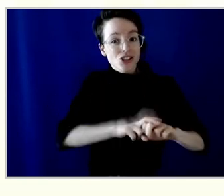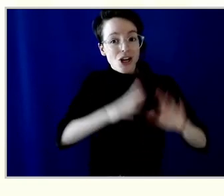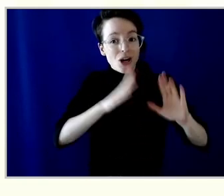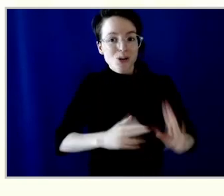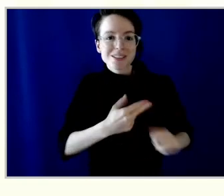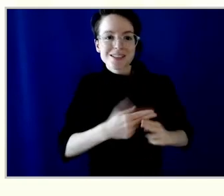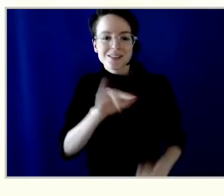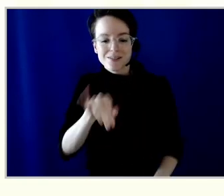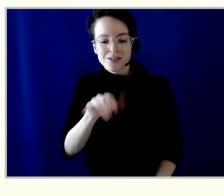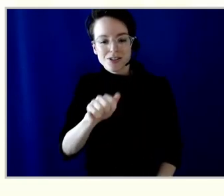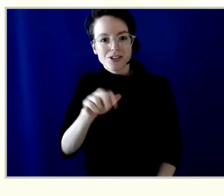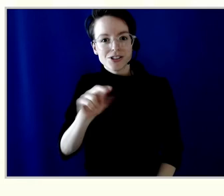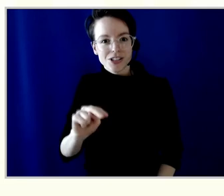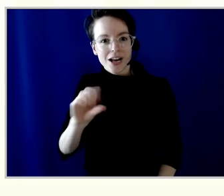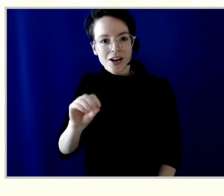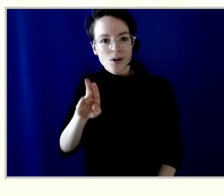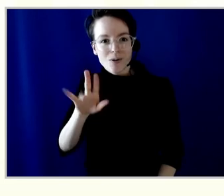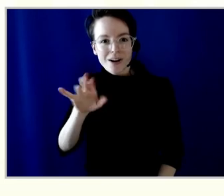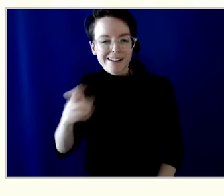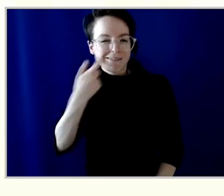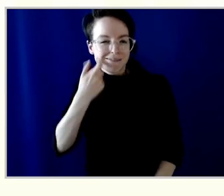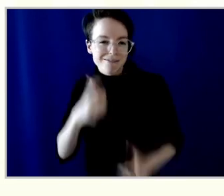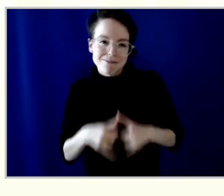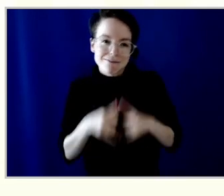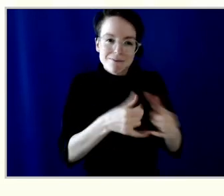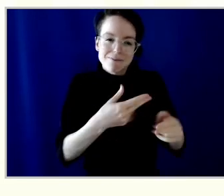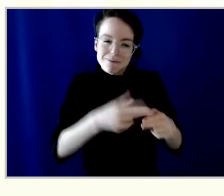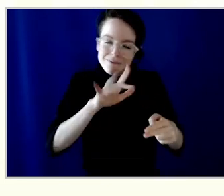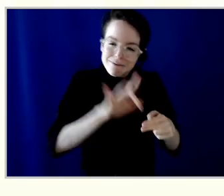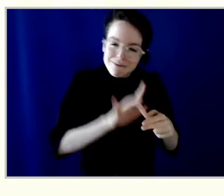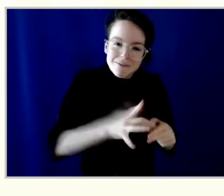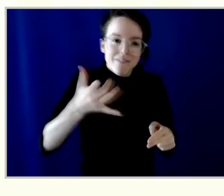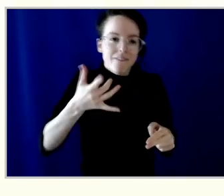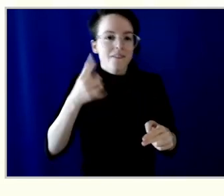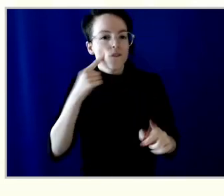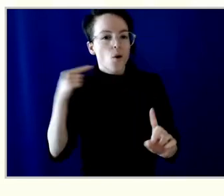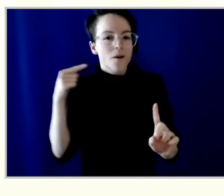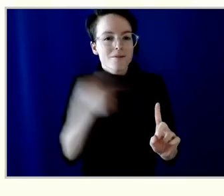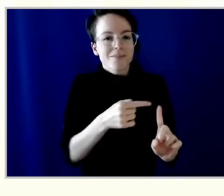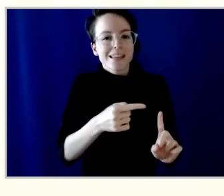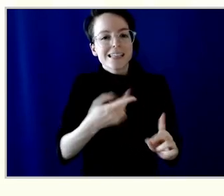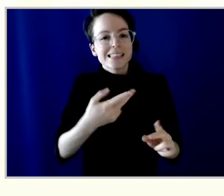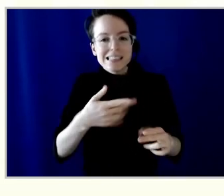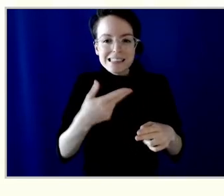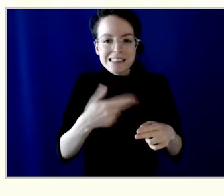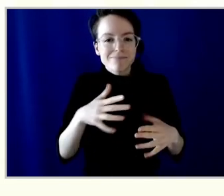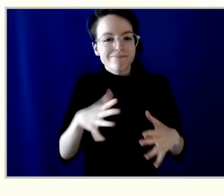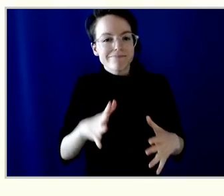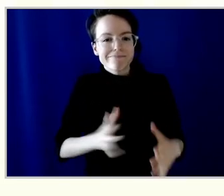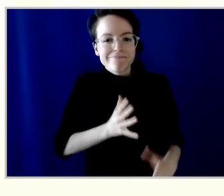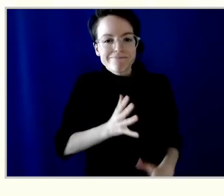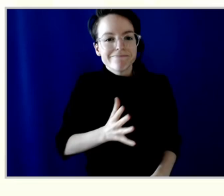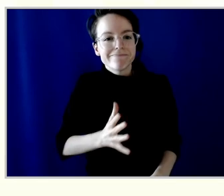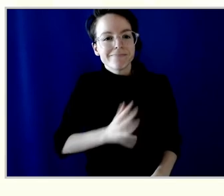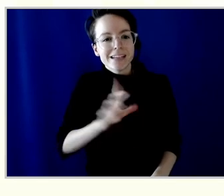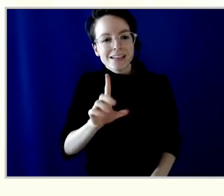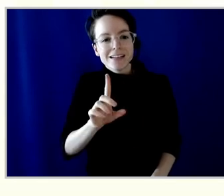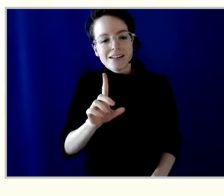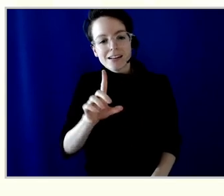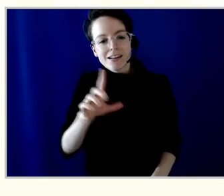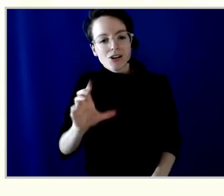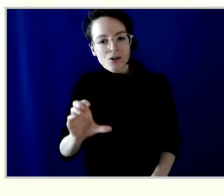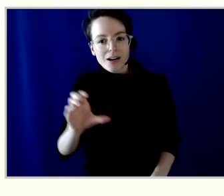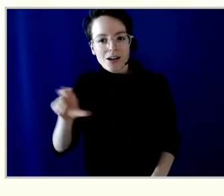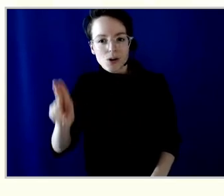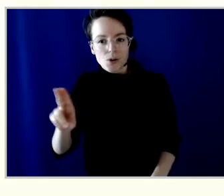2021 Distinguished Credit Union Leader Award. Jan has demonstrated outstanding leadership in the credit